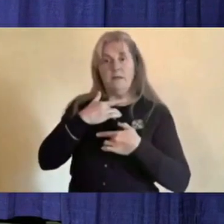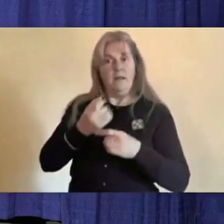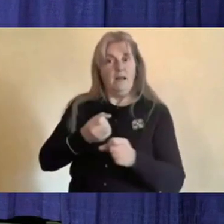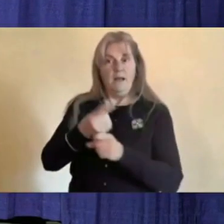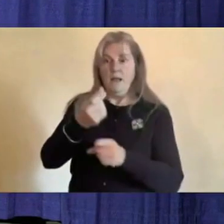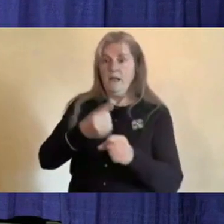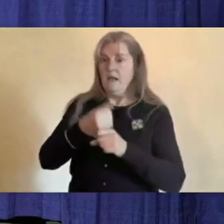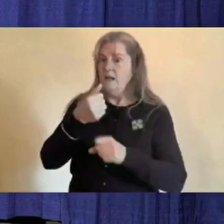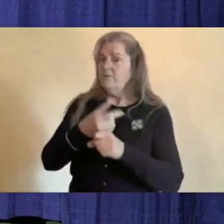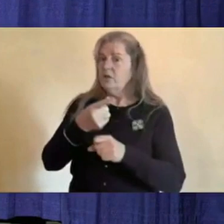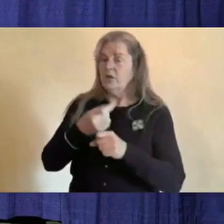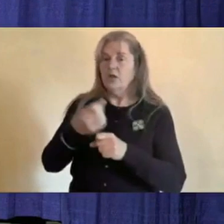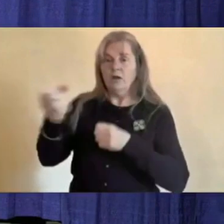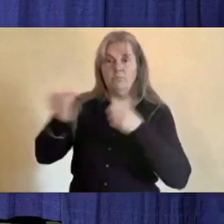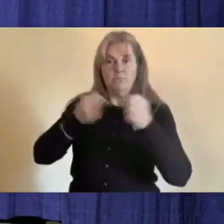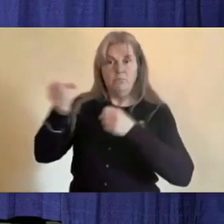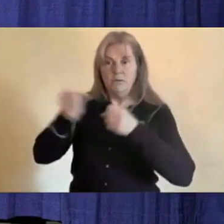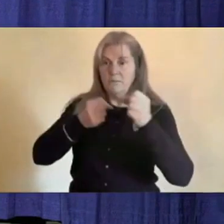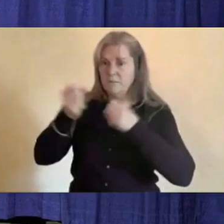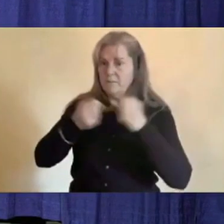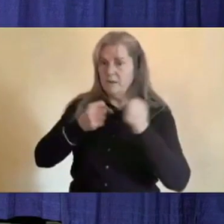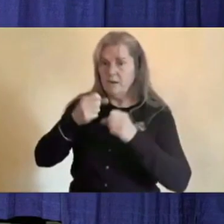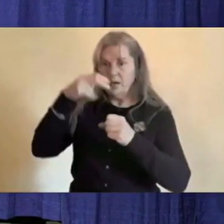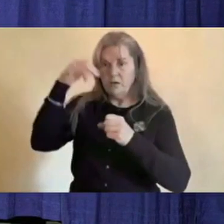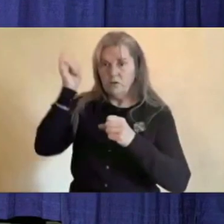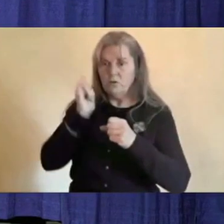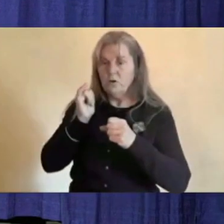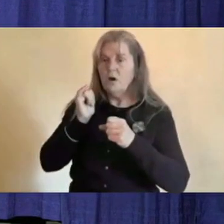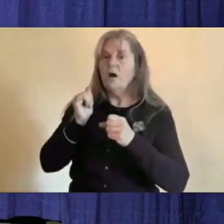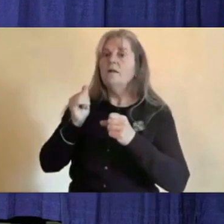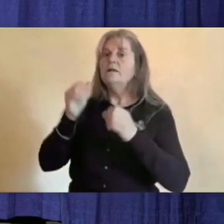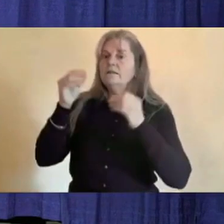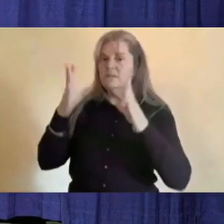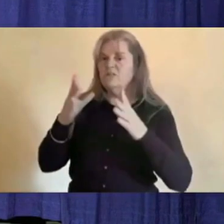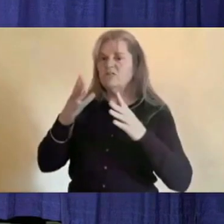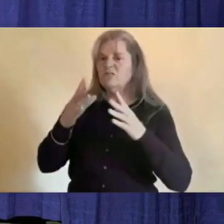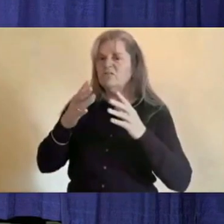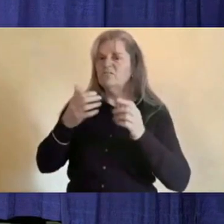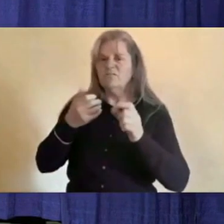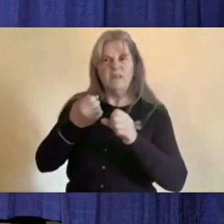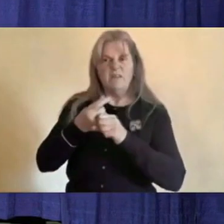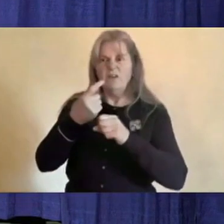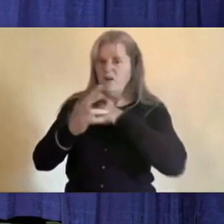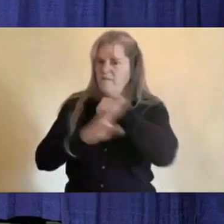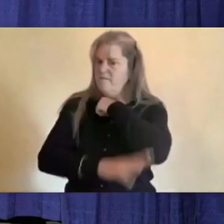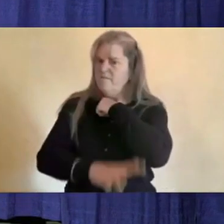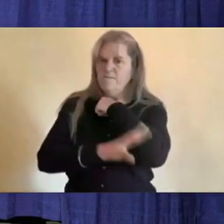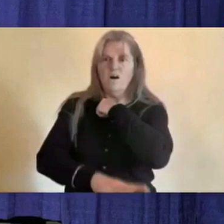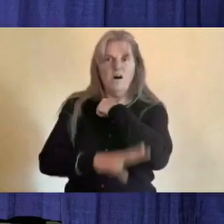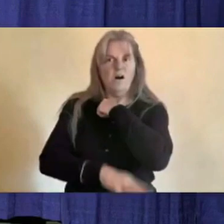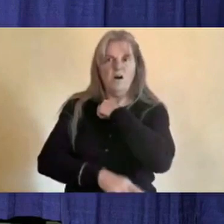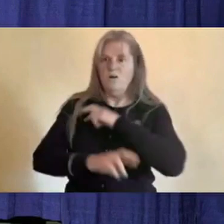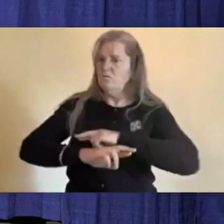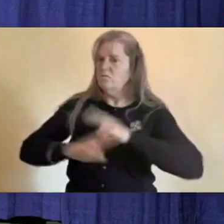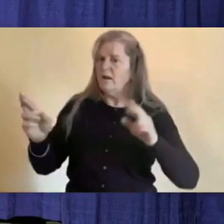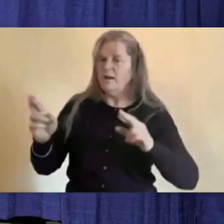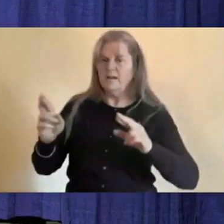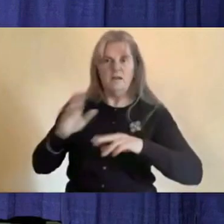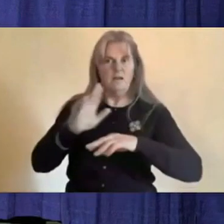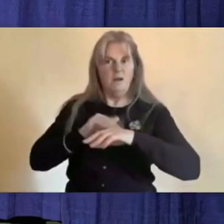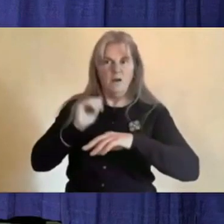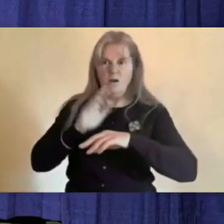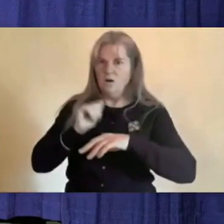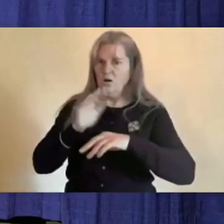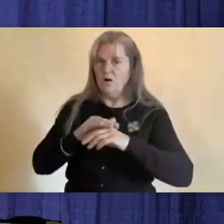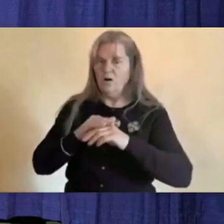at the beginning of the school year and that number increases throughout the term of the school year